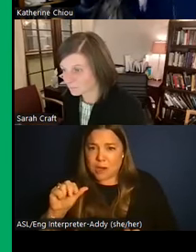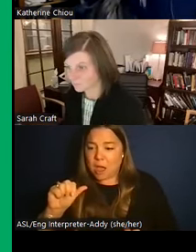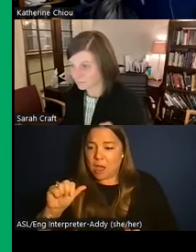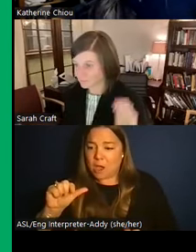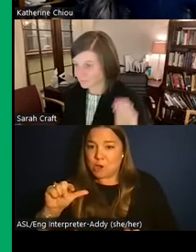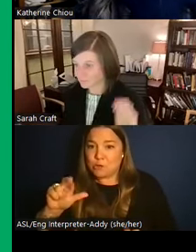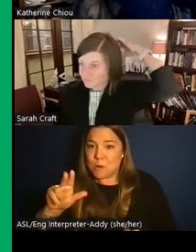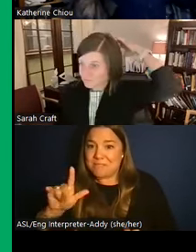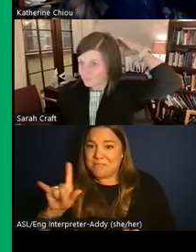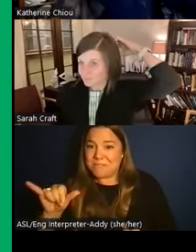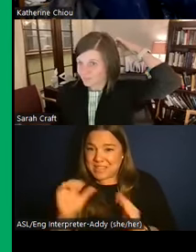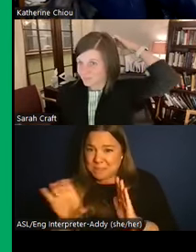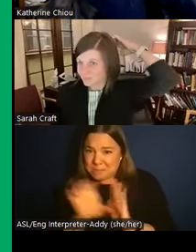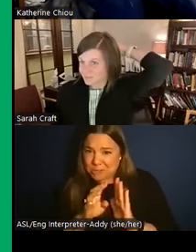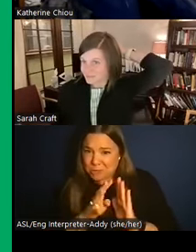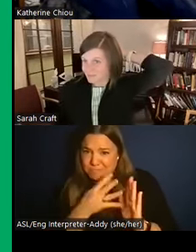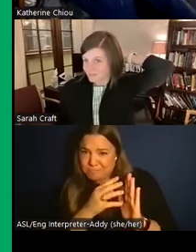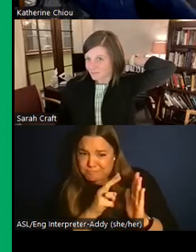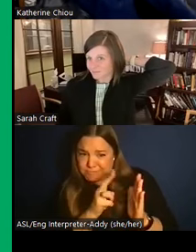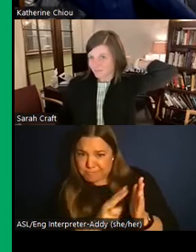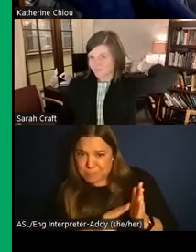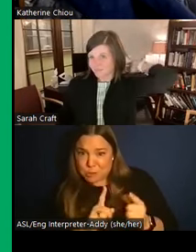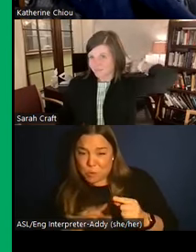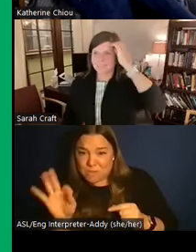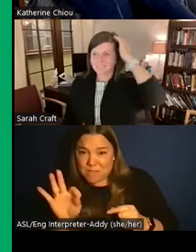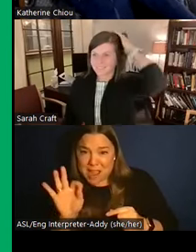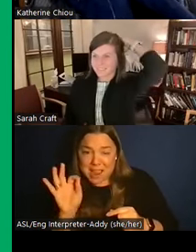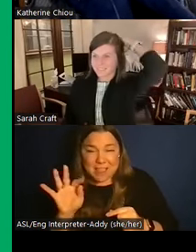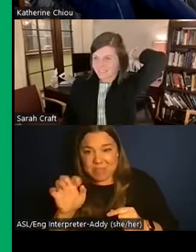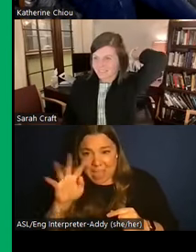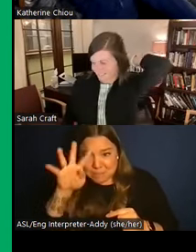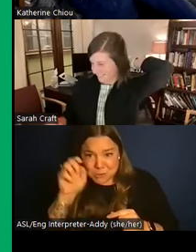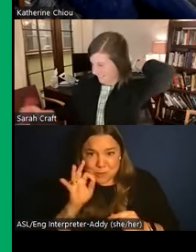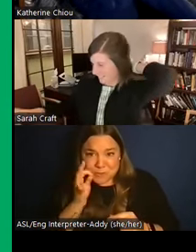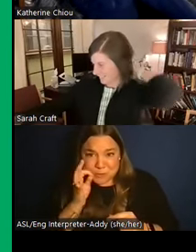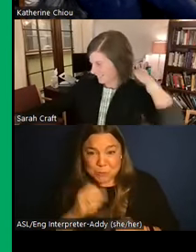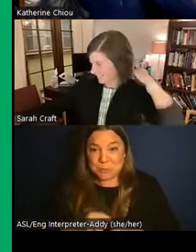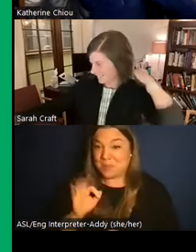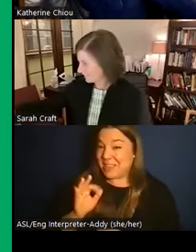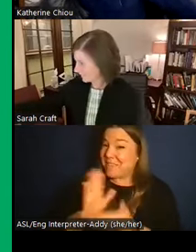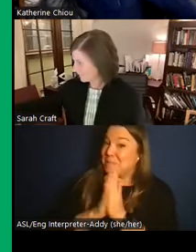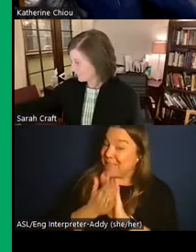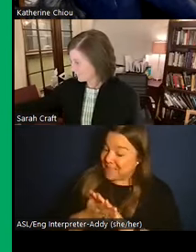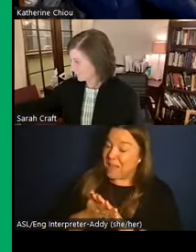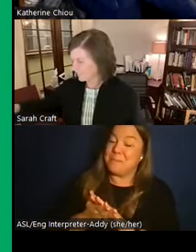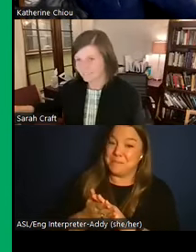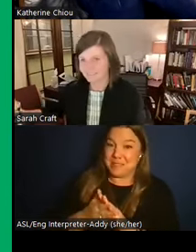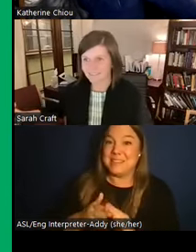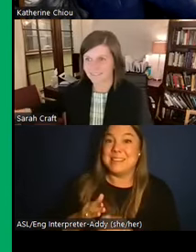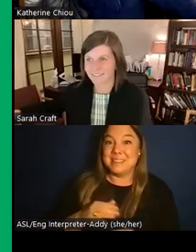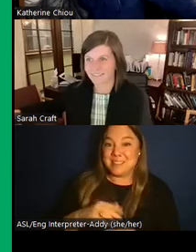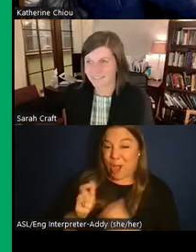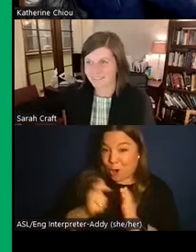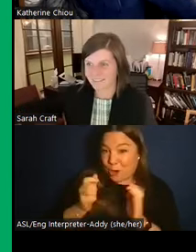Okay, you guys. So like, if you're ever going to become a plant archaeologist, like one of the enduring mysteries that you could solve is identifying what this